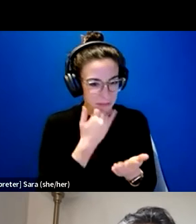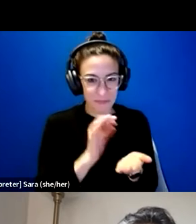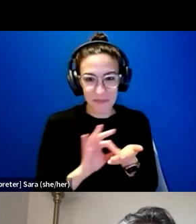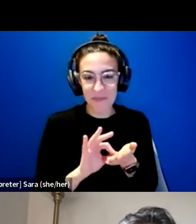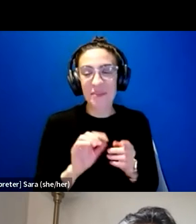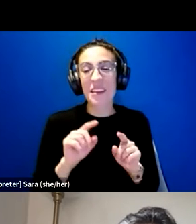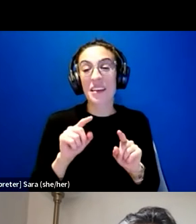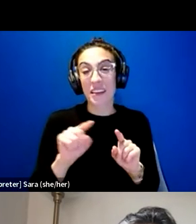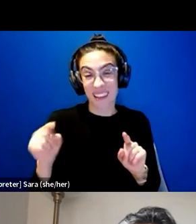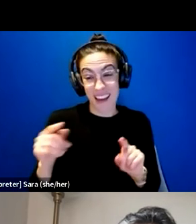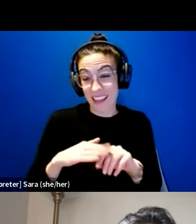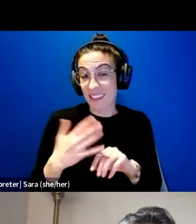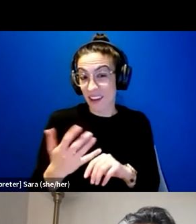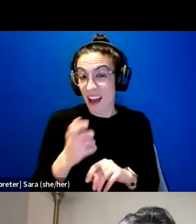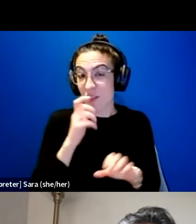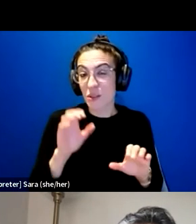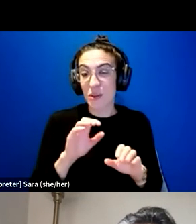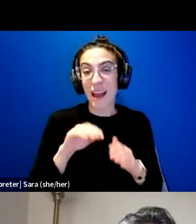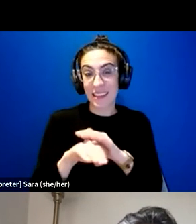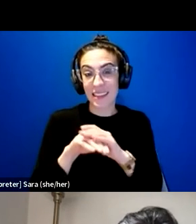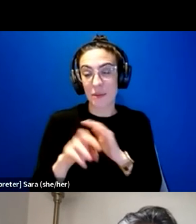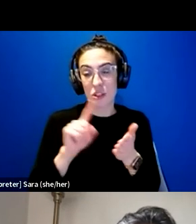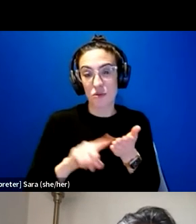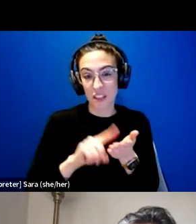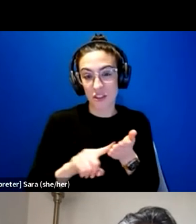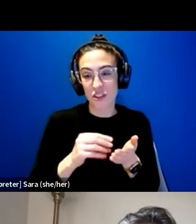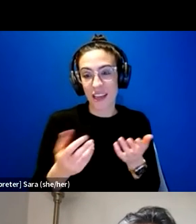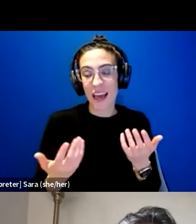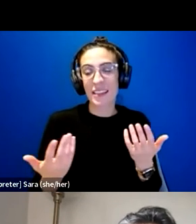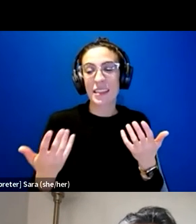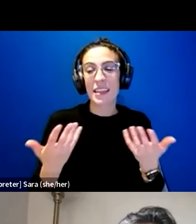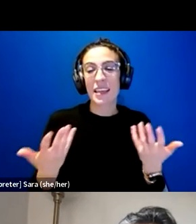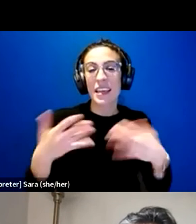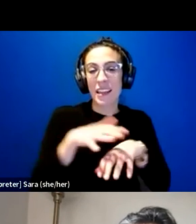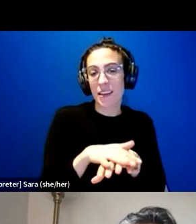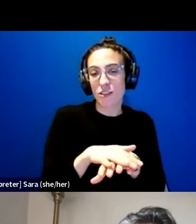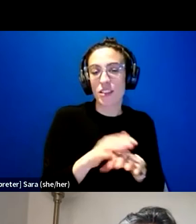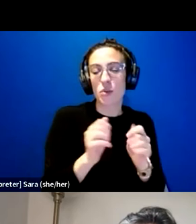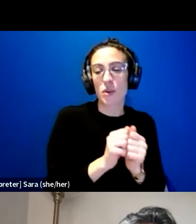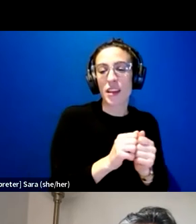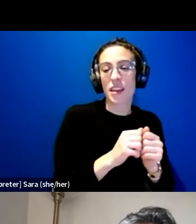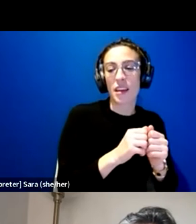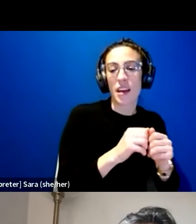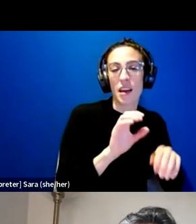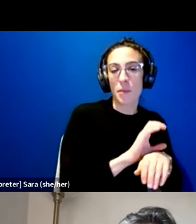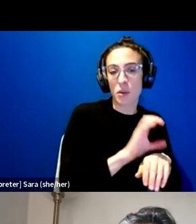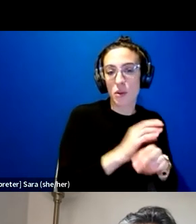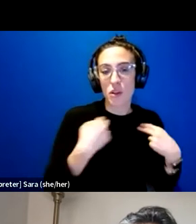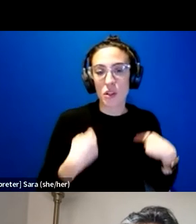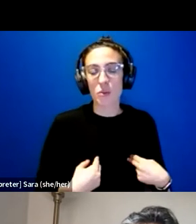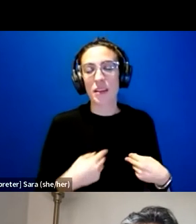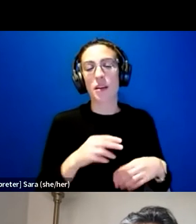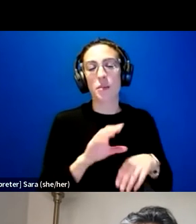doing accessibility research at the intersection with human computer interaction. And then more broader that,